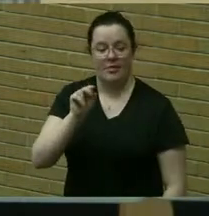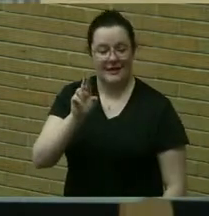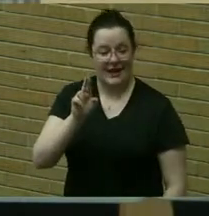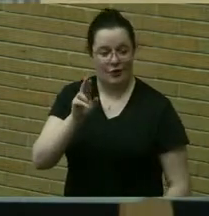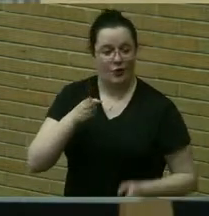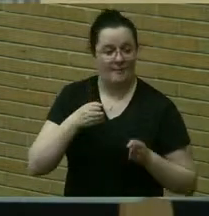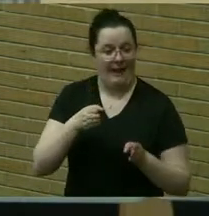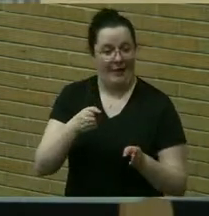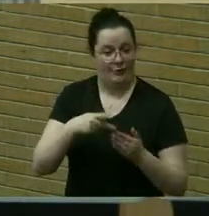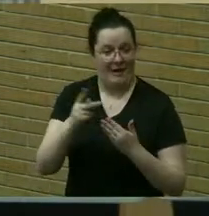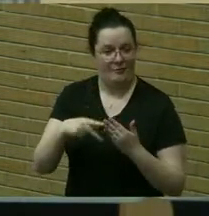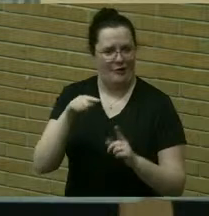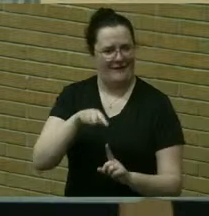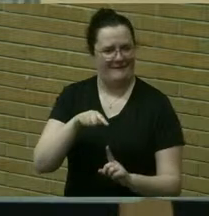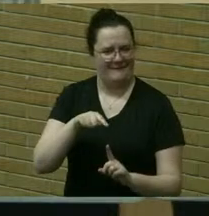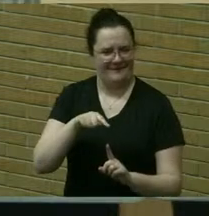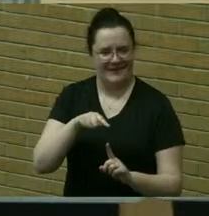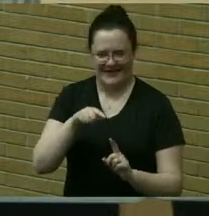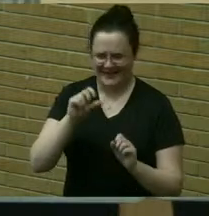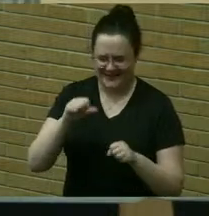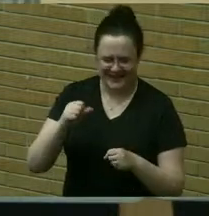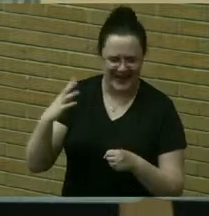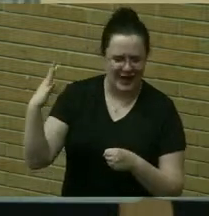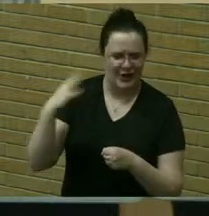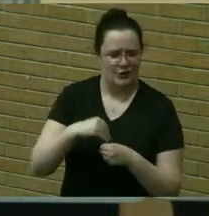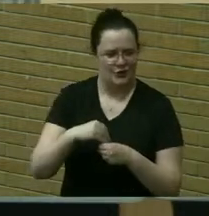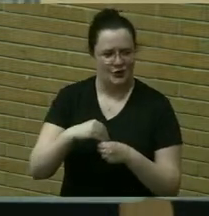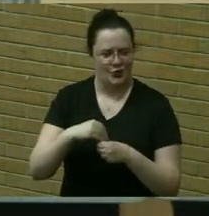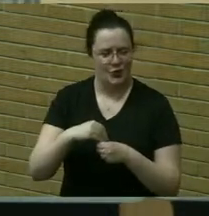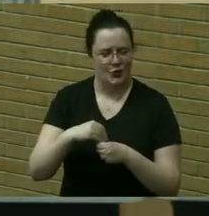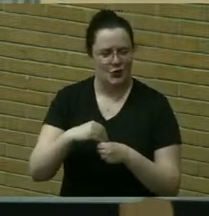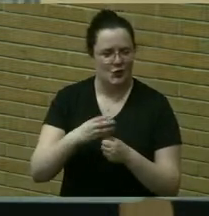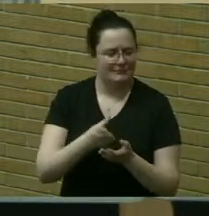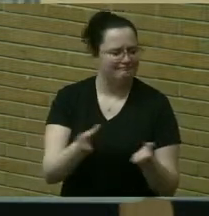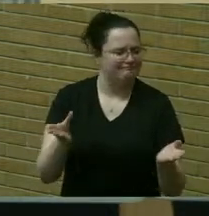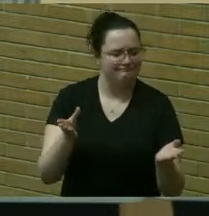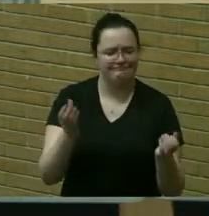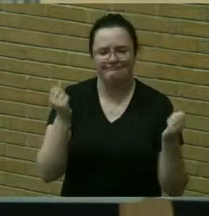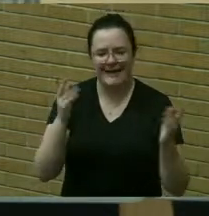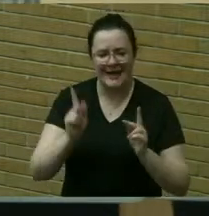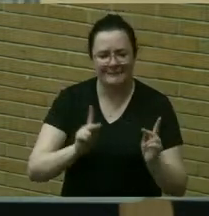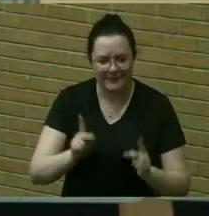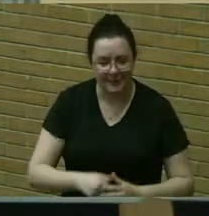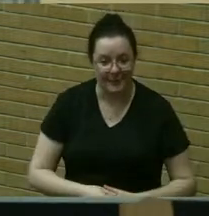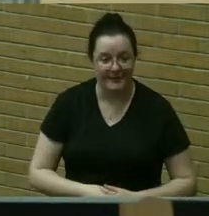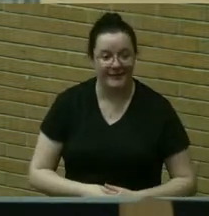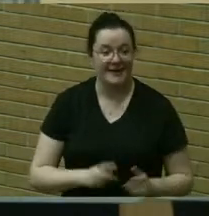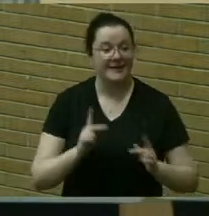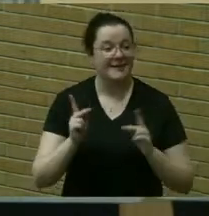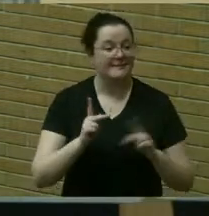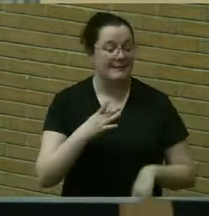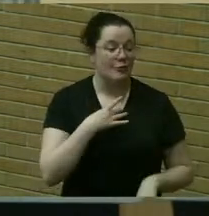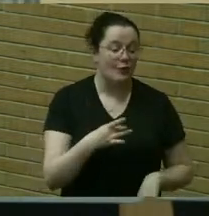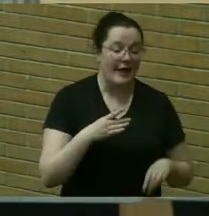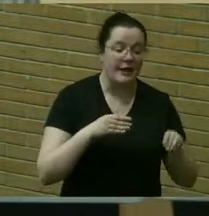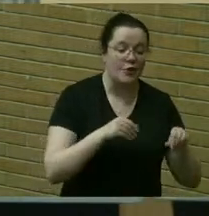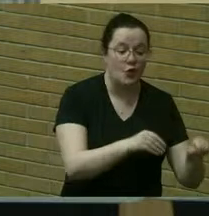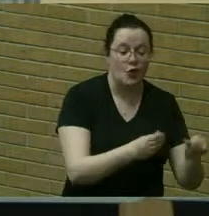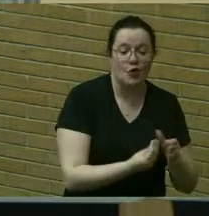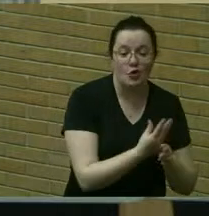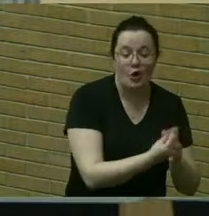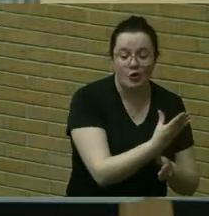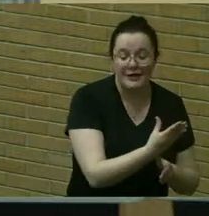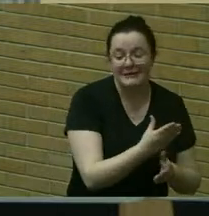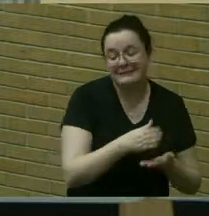it can be as inclusive to as many folks um gardeners and non-gardeners um or at least